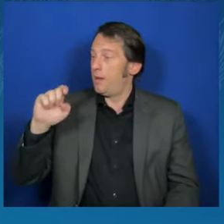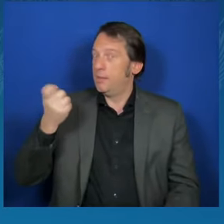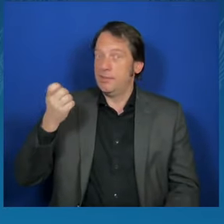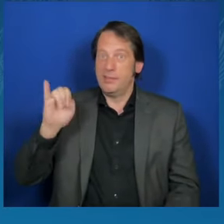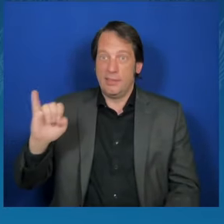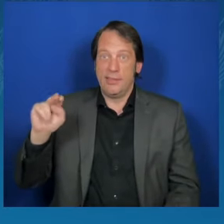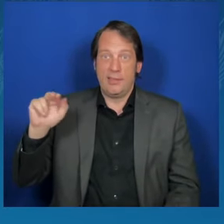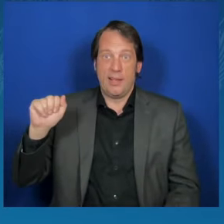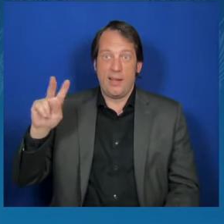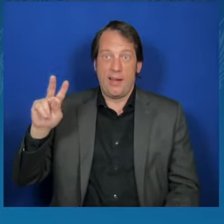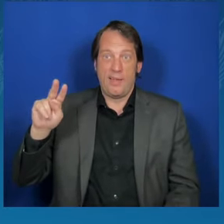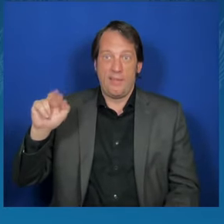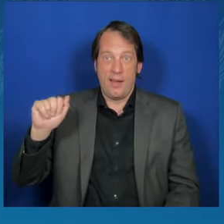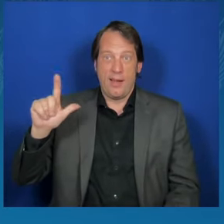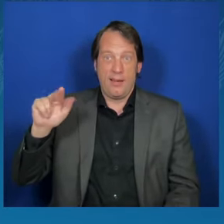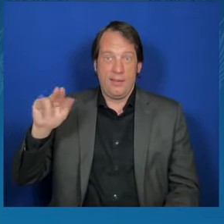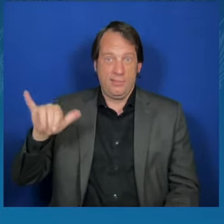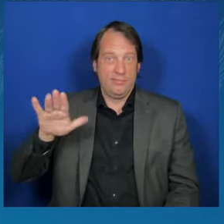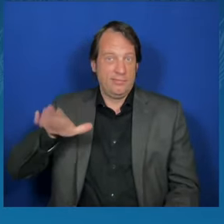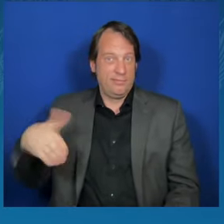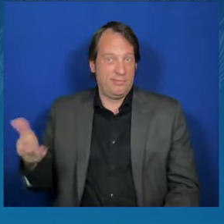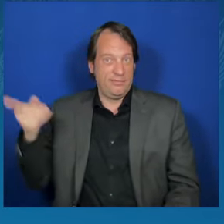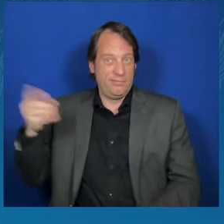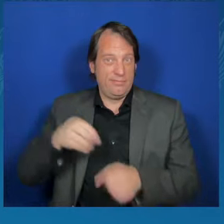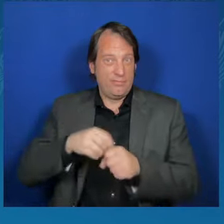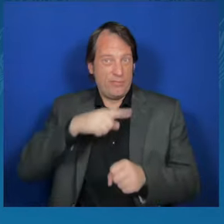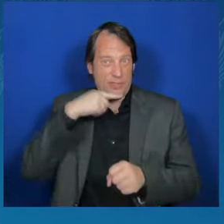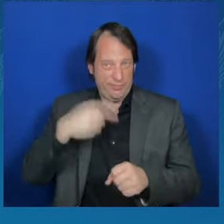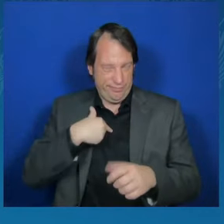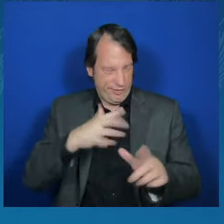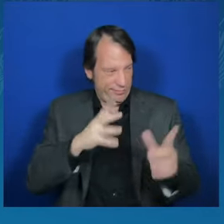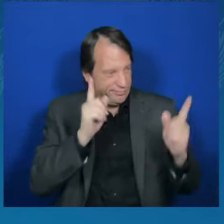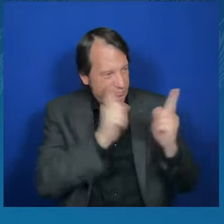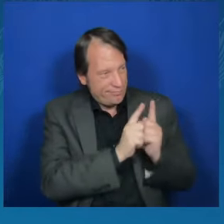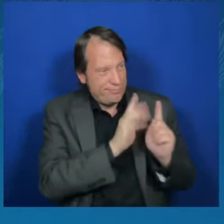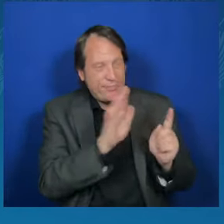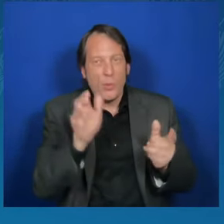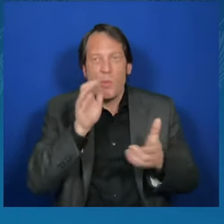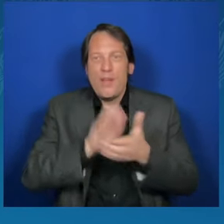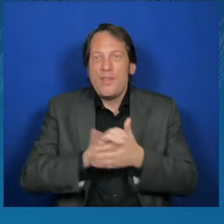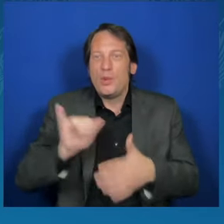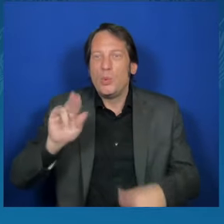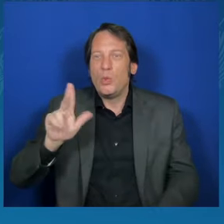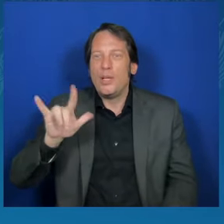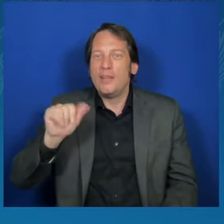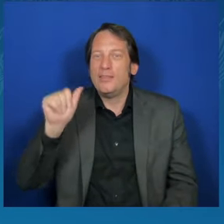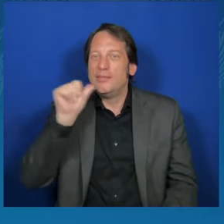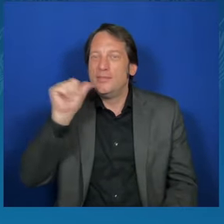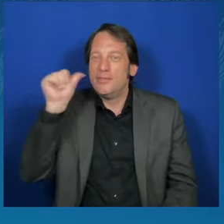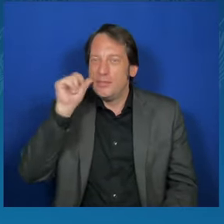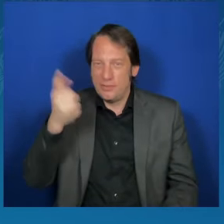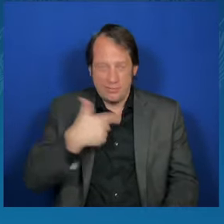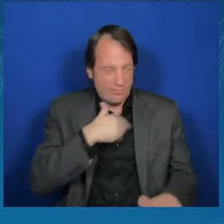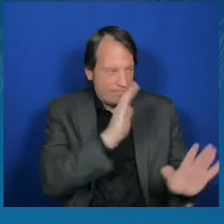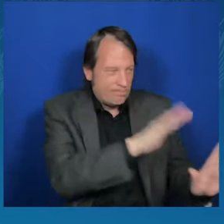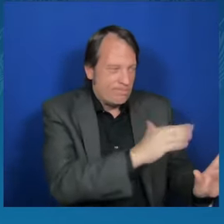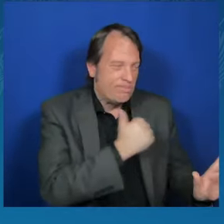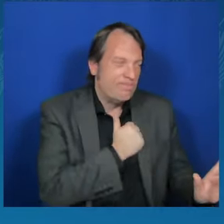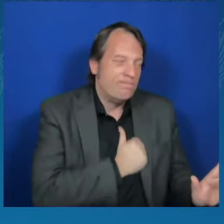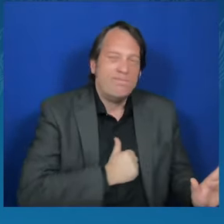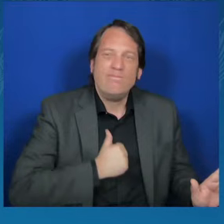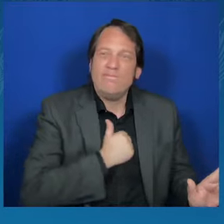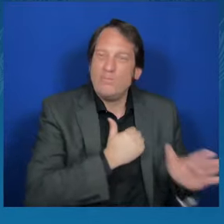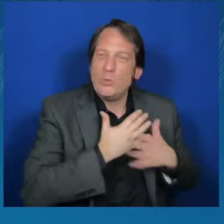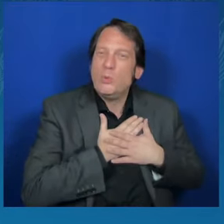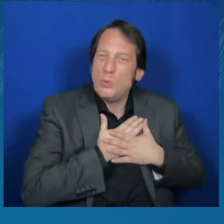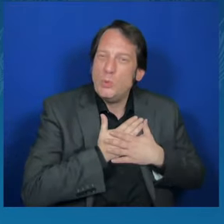and expressed my outrage and sorrow in this fight. And I will say that Alexei Navalny